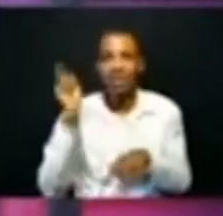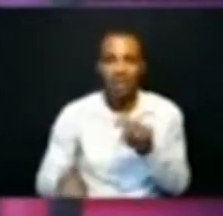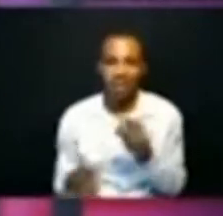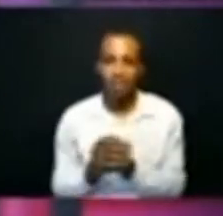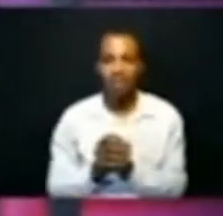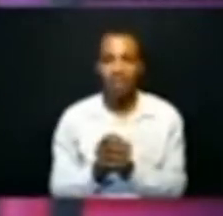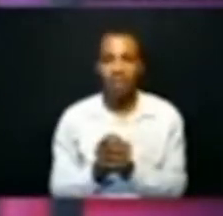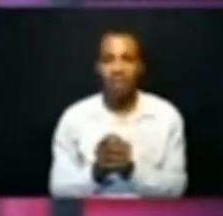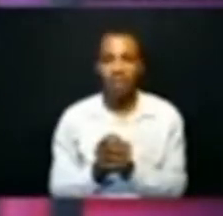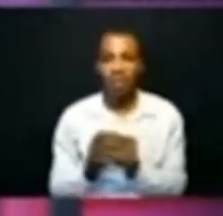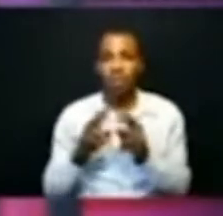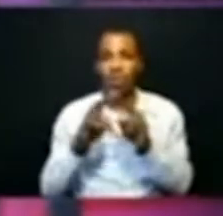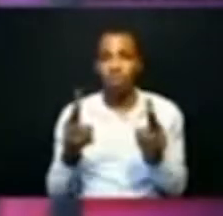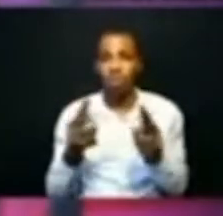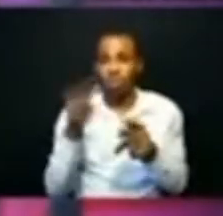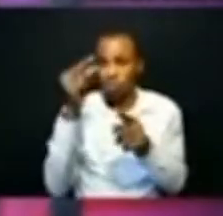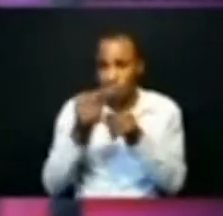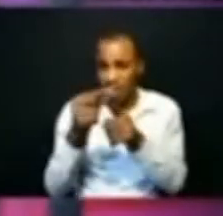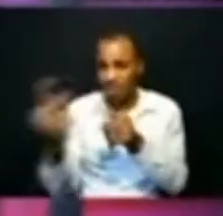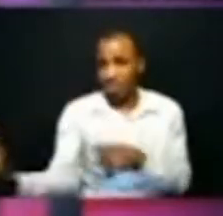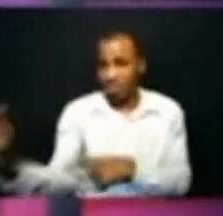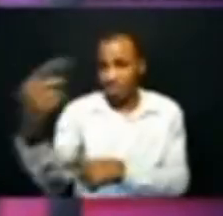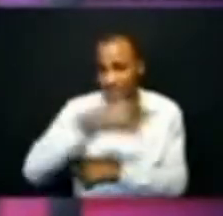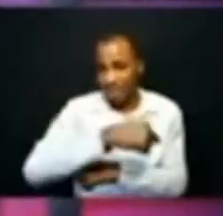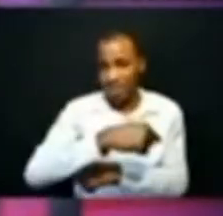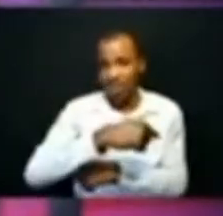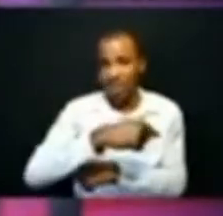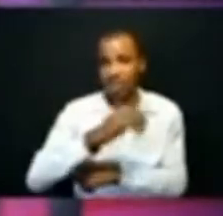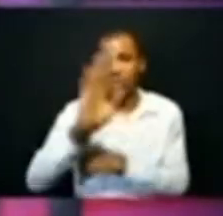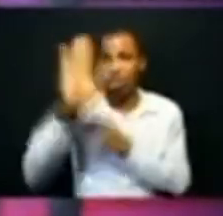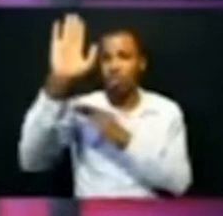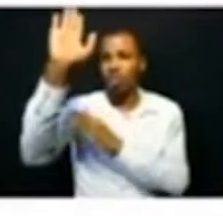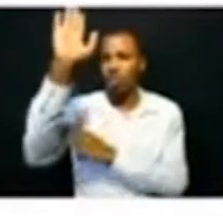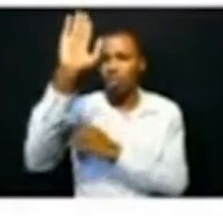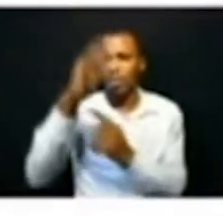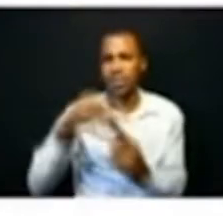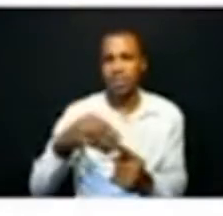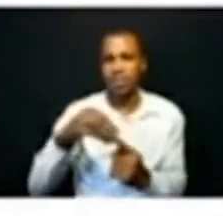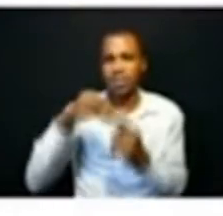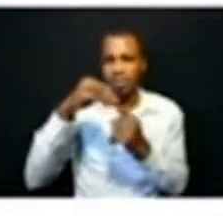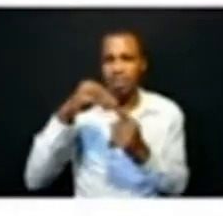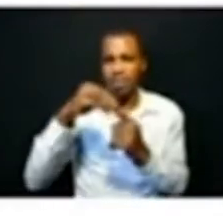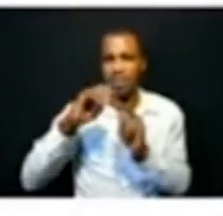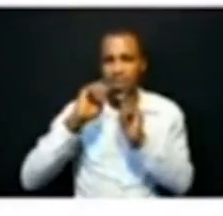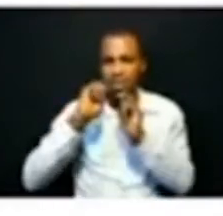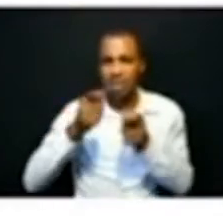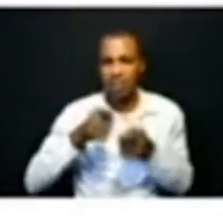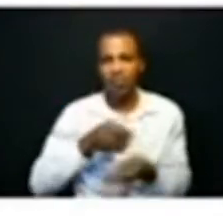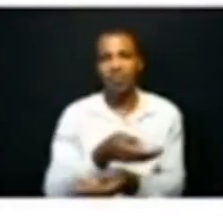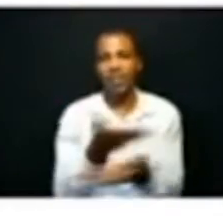the day called today is god's precious gift to us